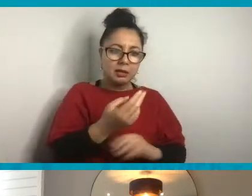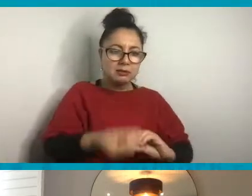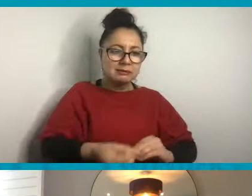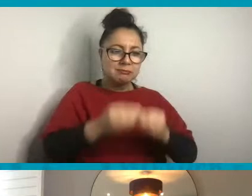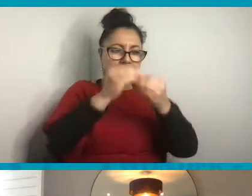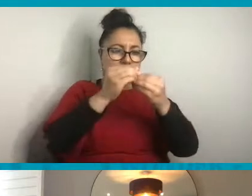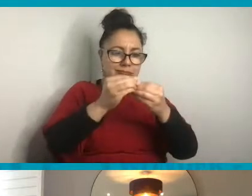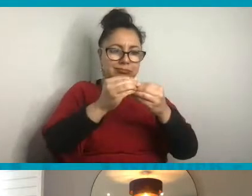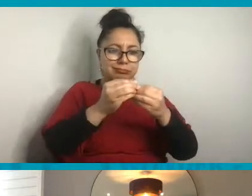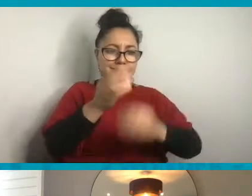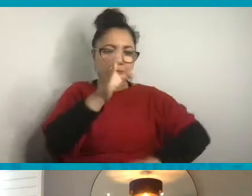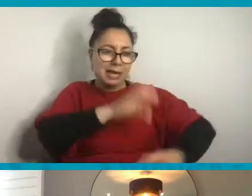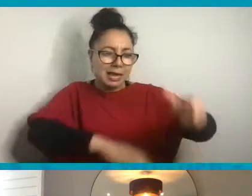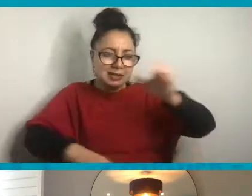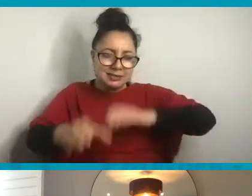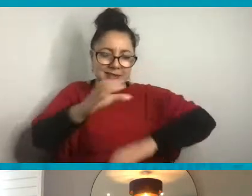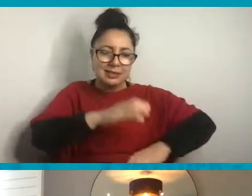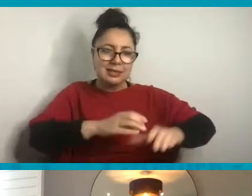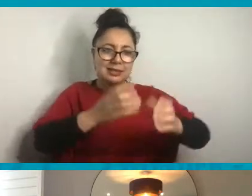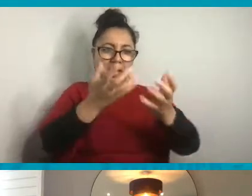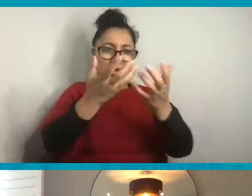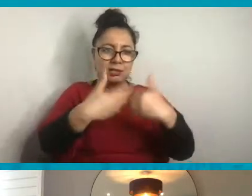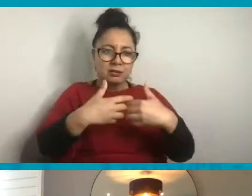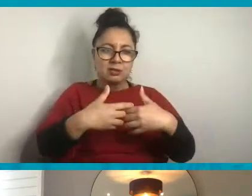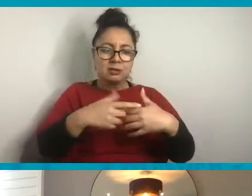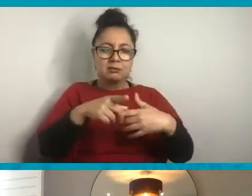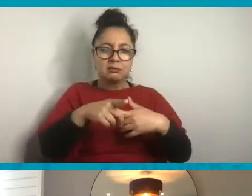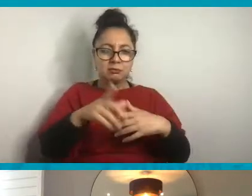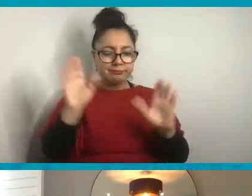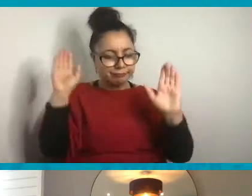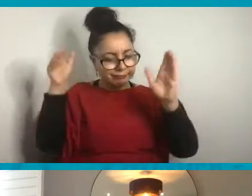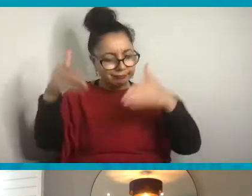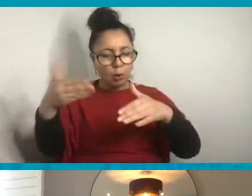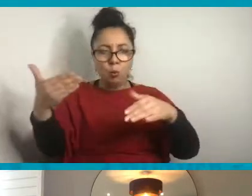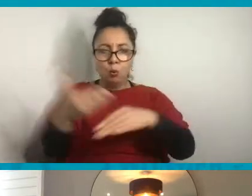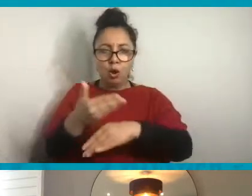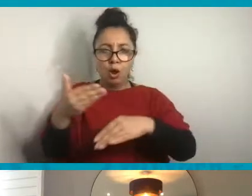engineers are doing work around protecting the planet?